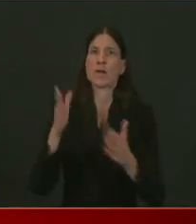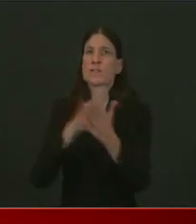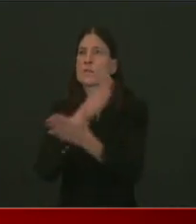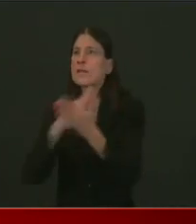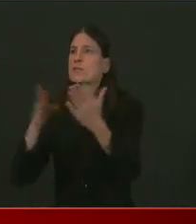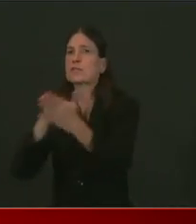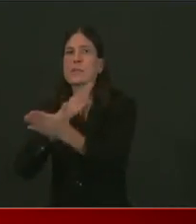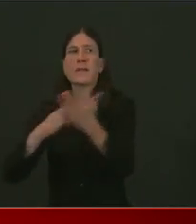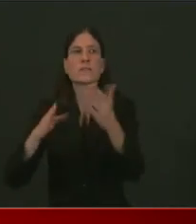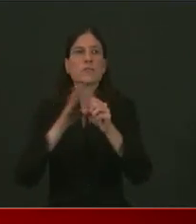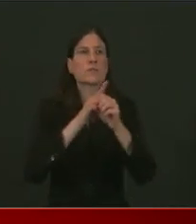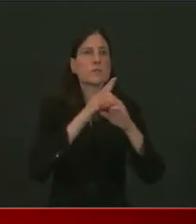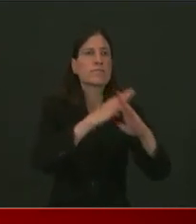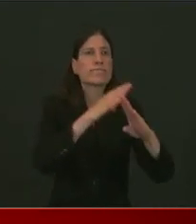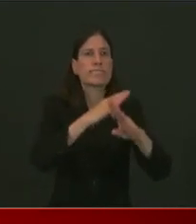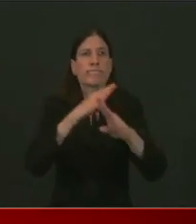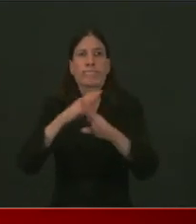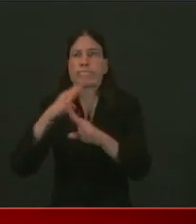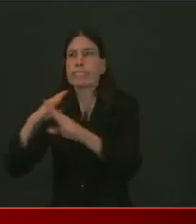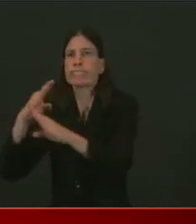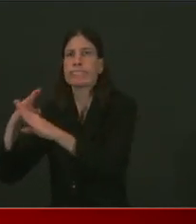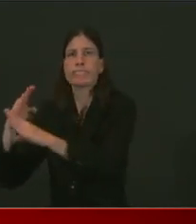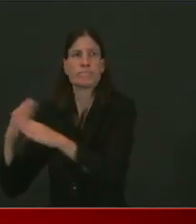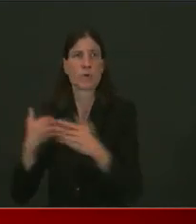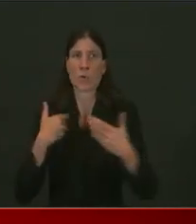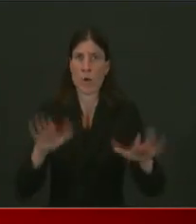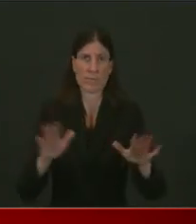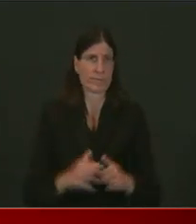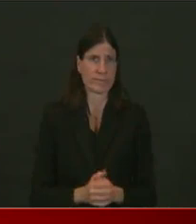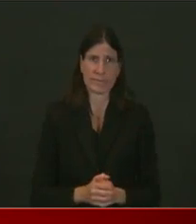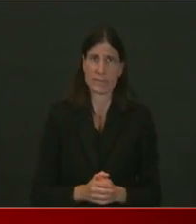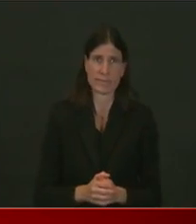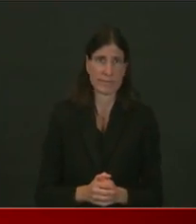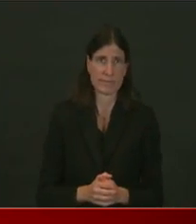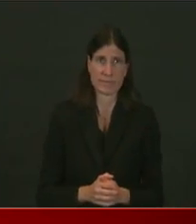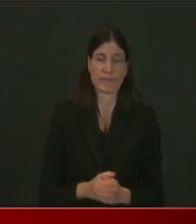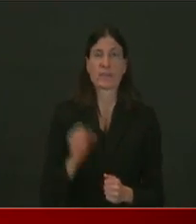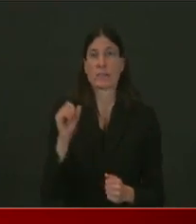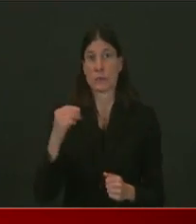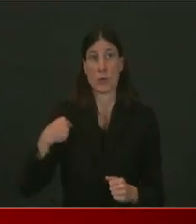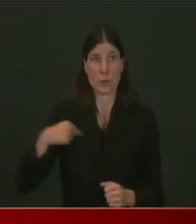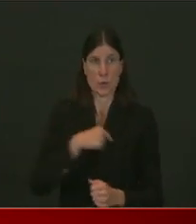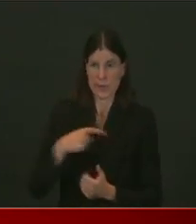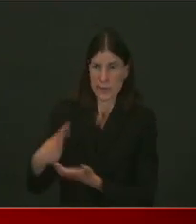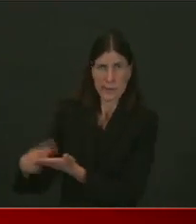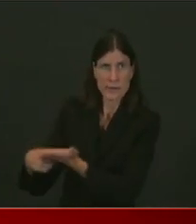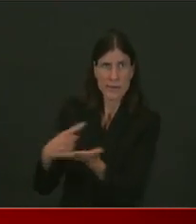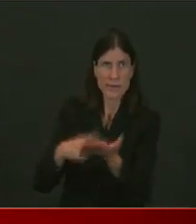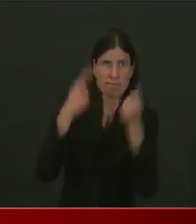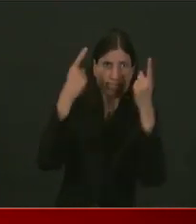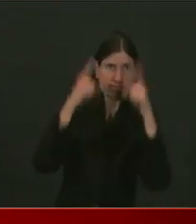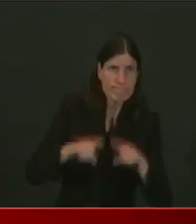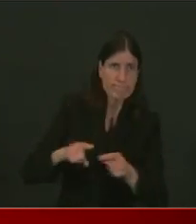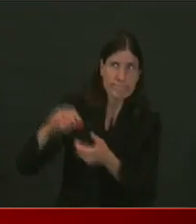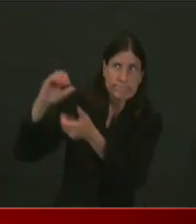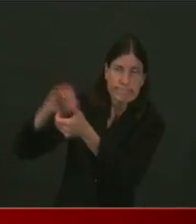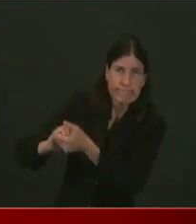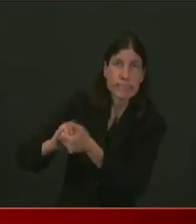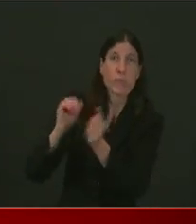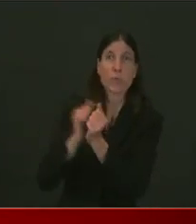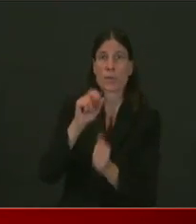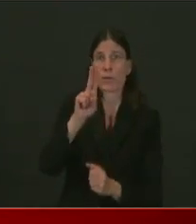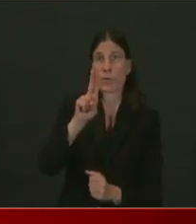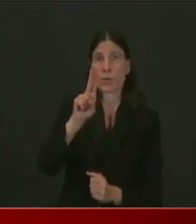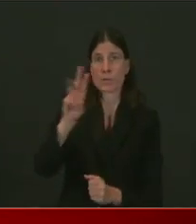called the Housing Now Campaign. We're launching this in partnership with the United Way and with the Rhode Island